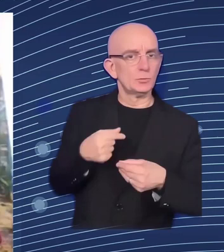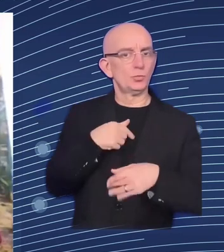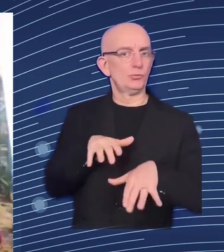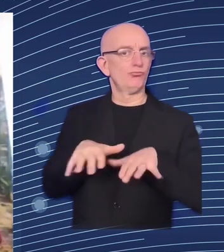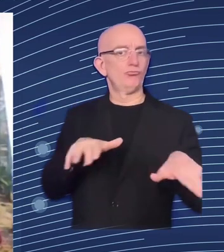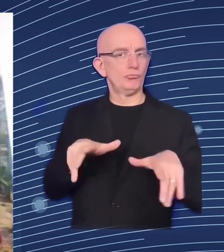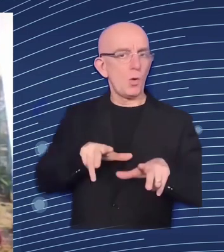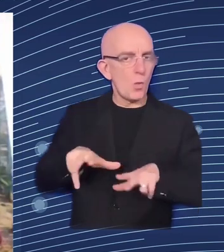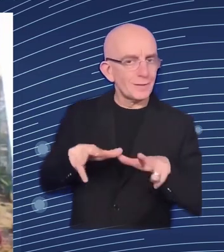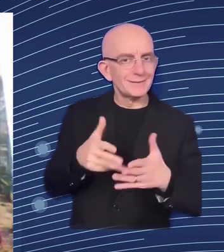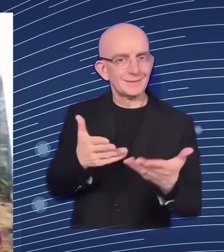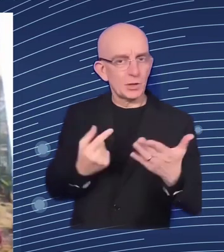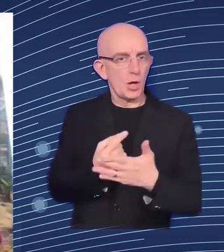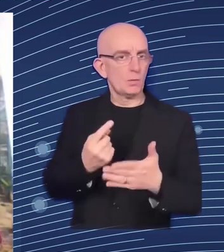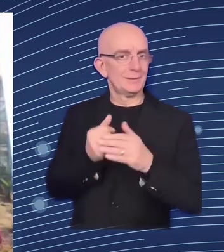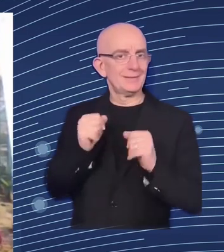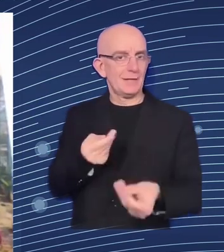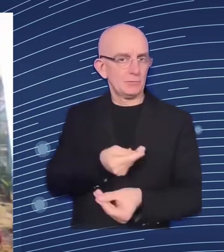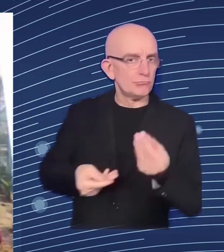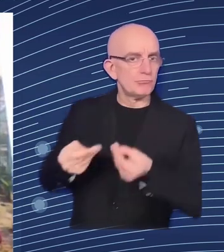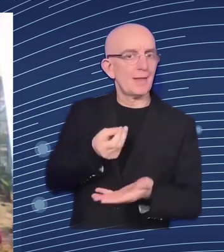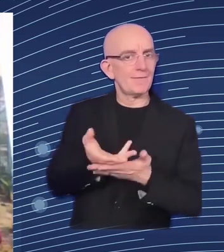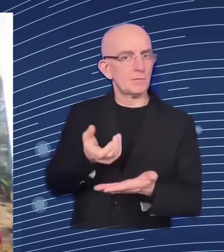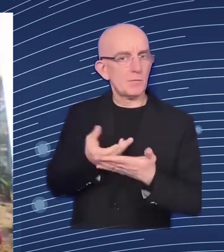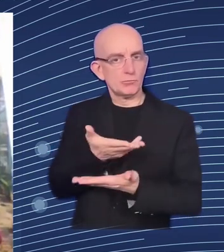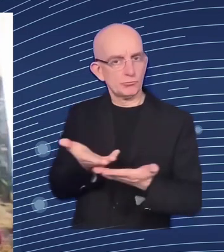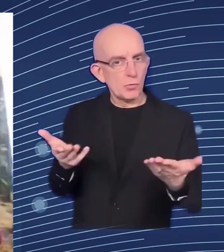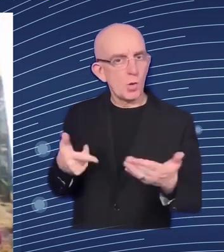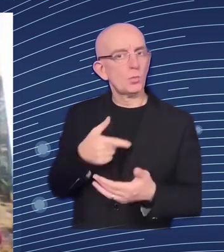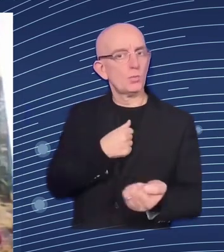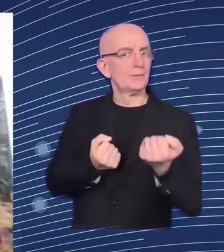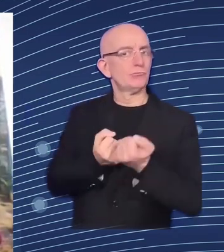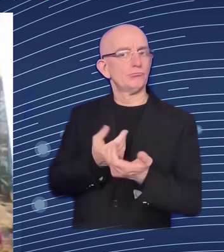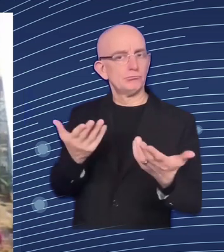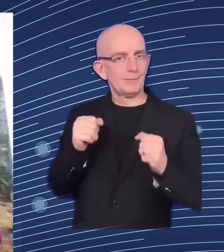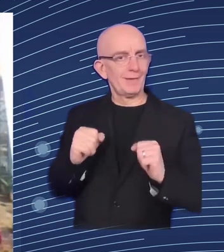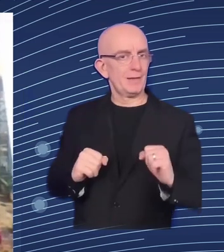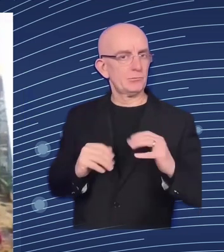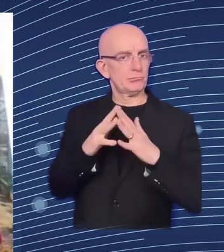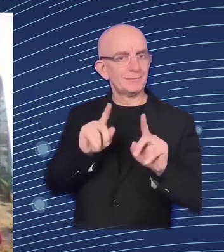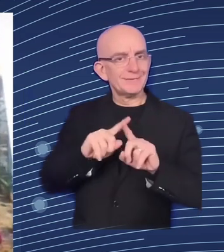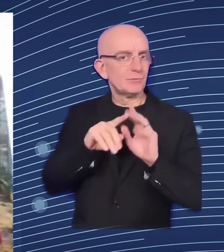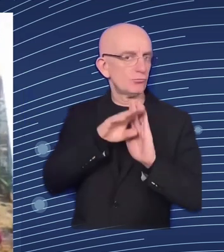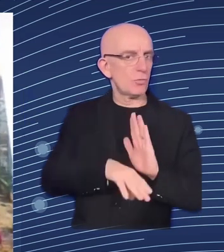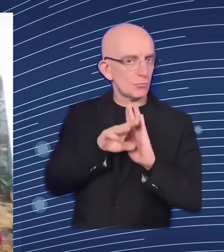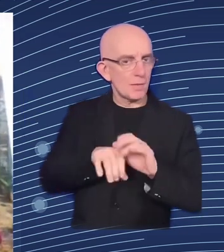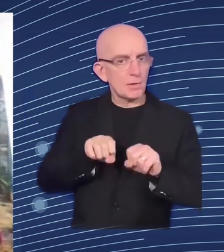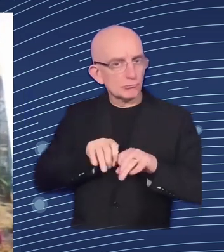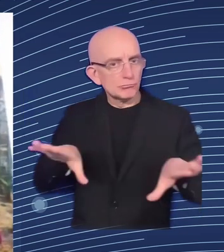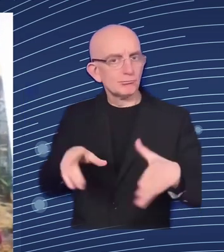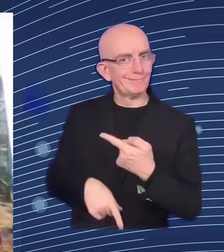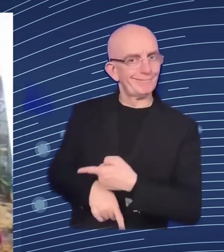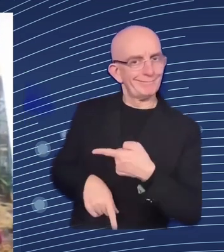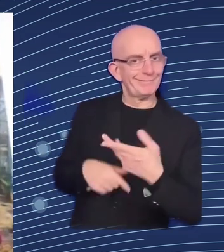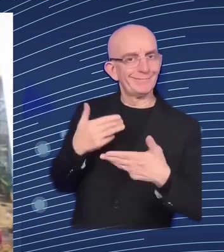institution together with the ministry created about 10 systematic training programs 100 short-term programs